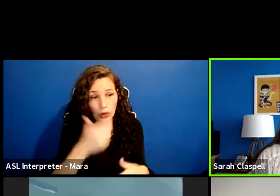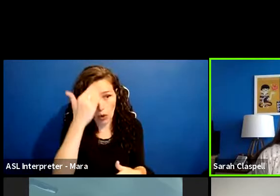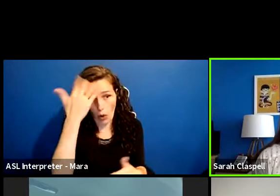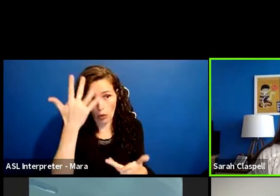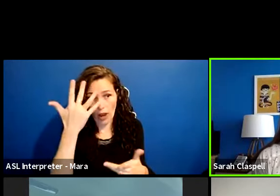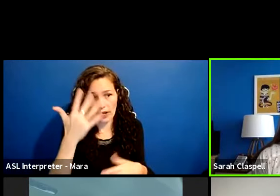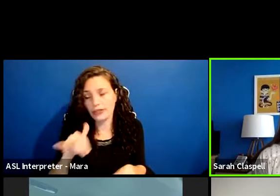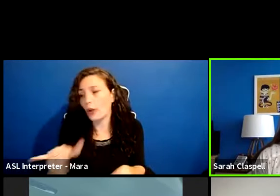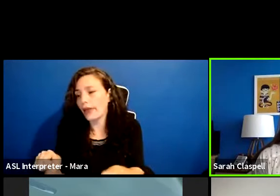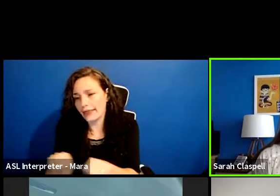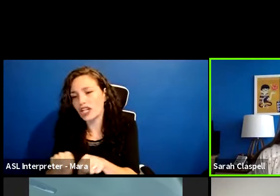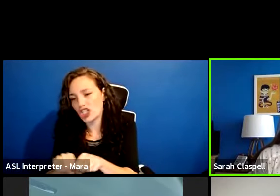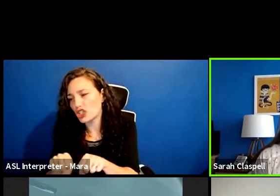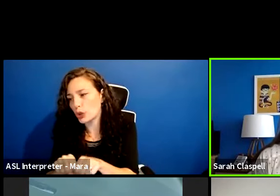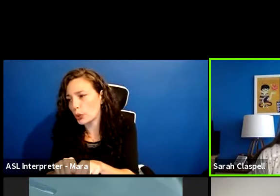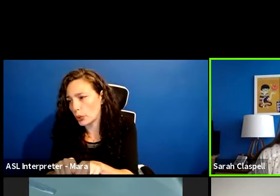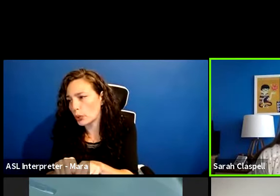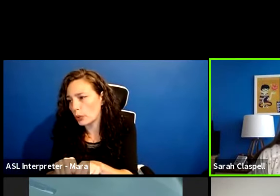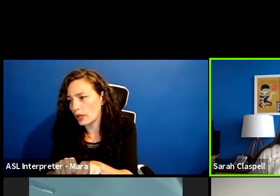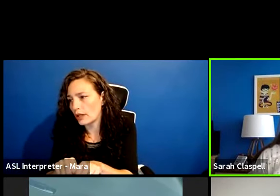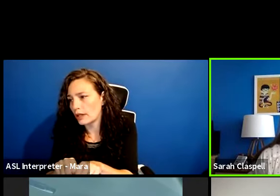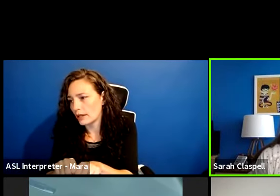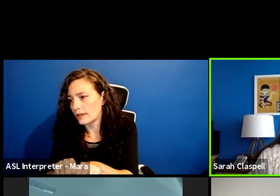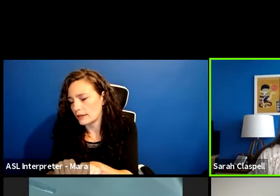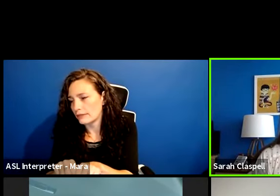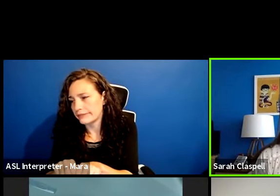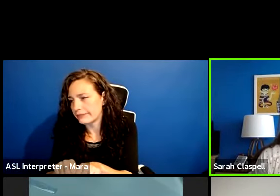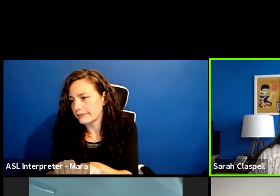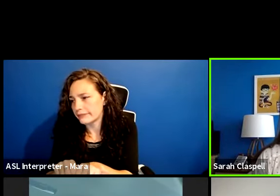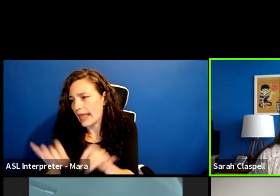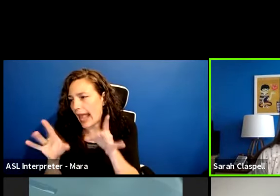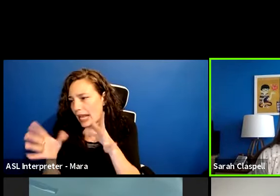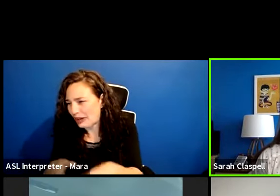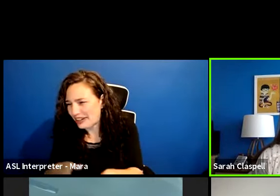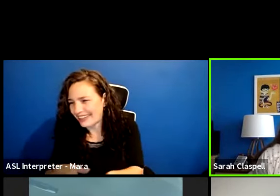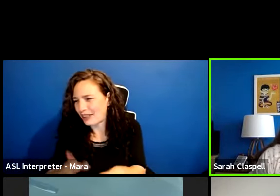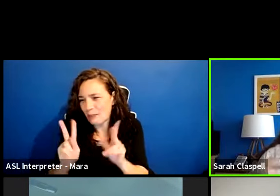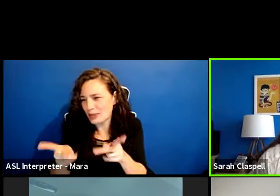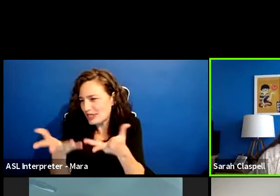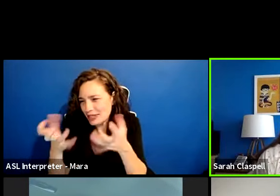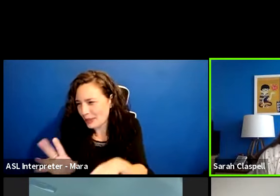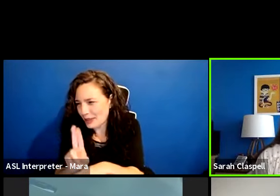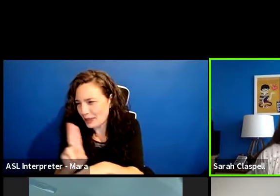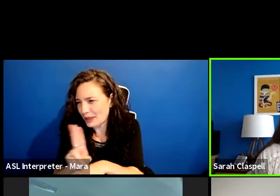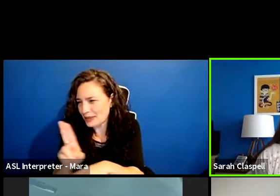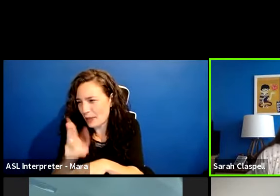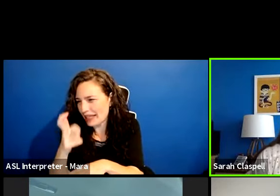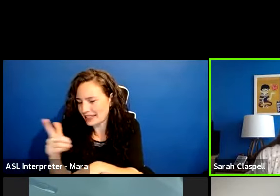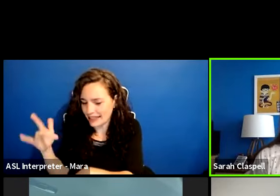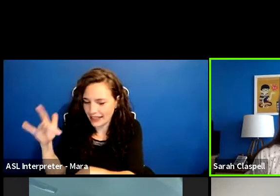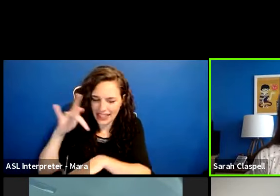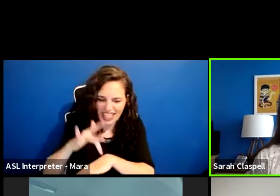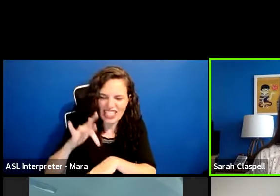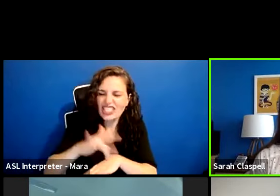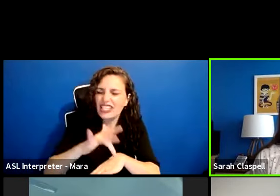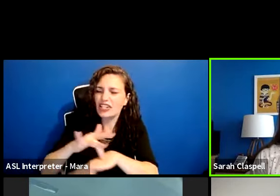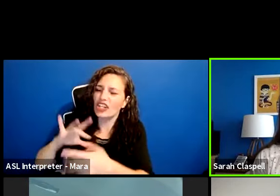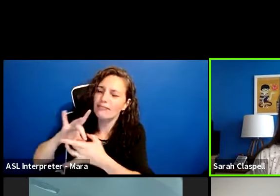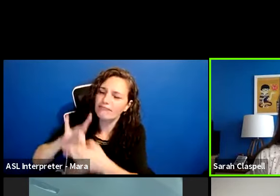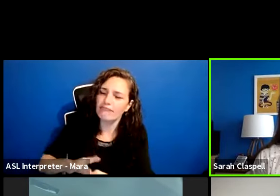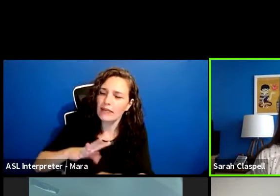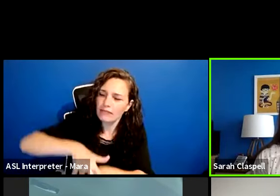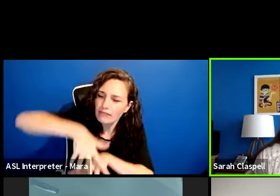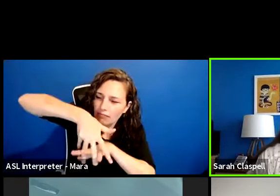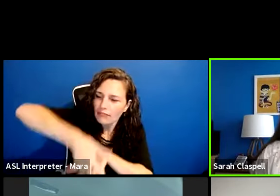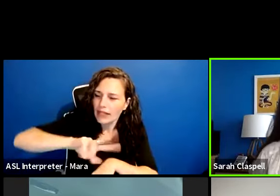yeah, shoe, a person who doesn't think we should wear shoes because, um, um, we should be in touch with nature. Maybe they live,